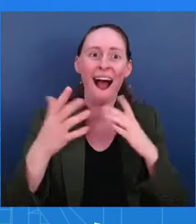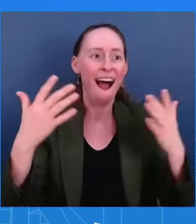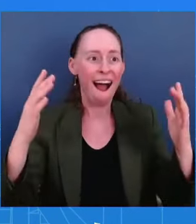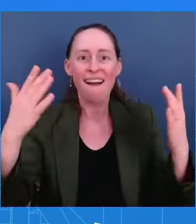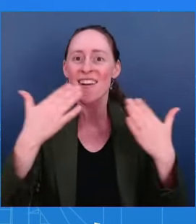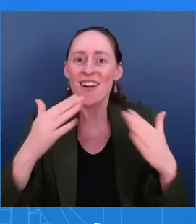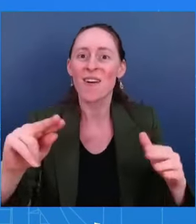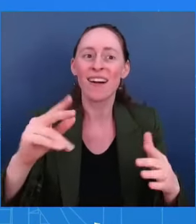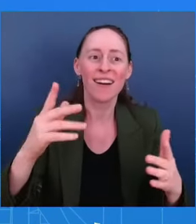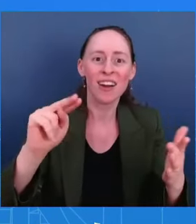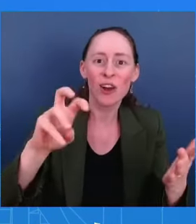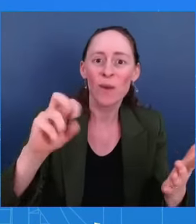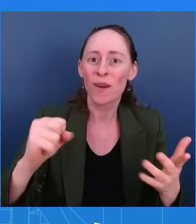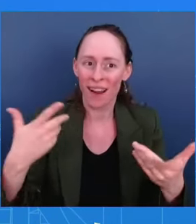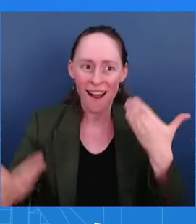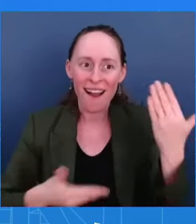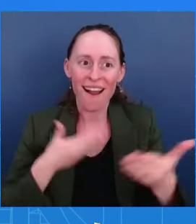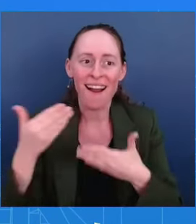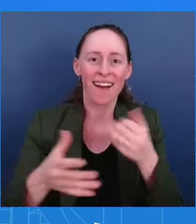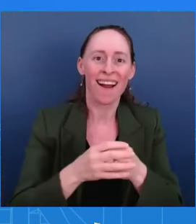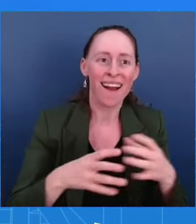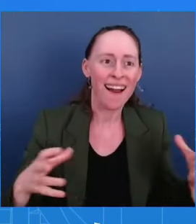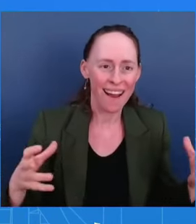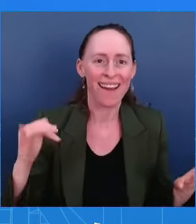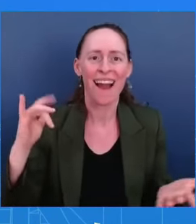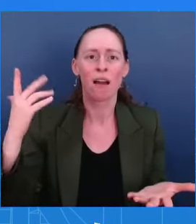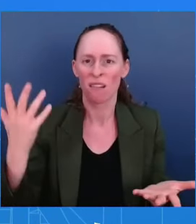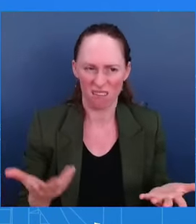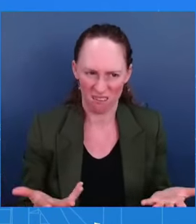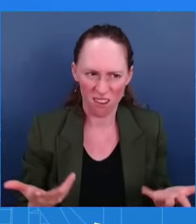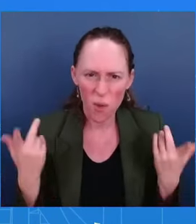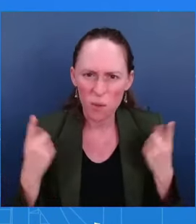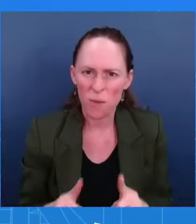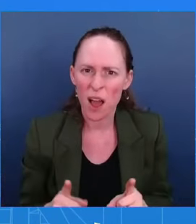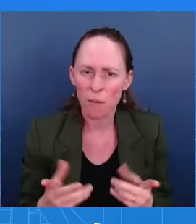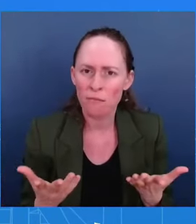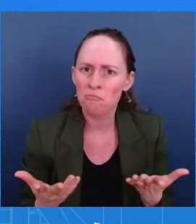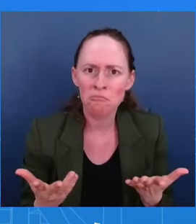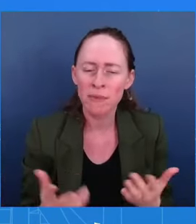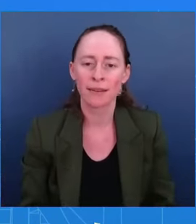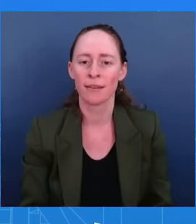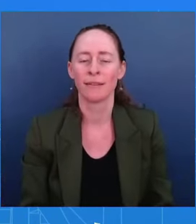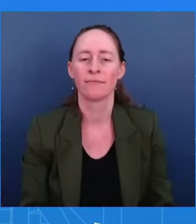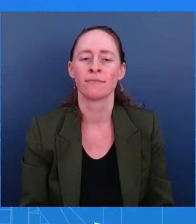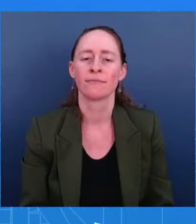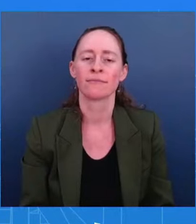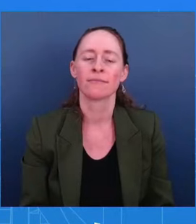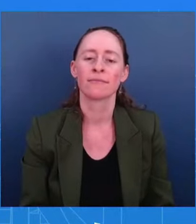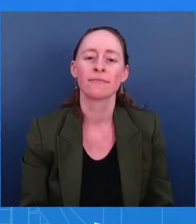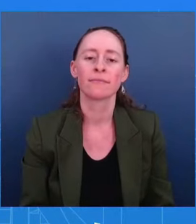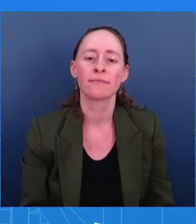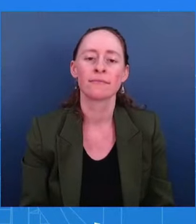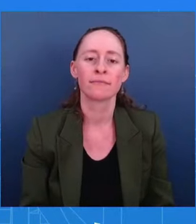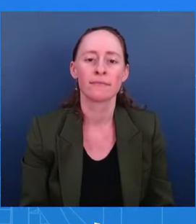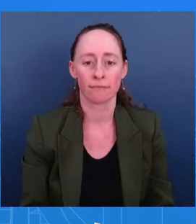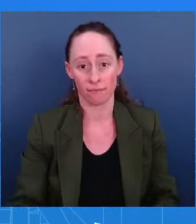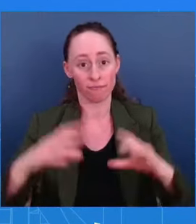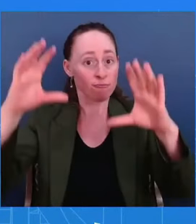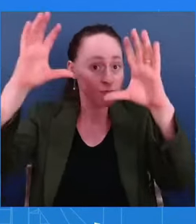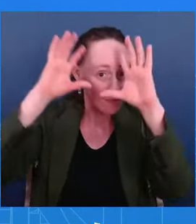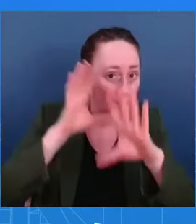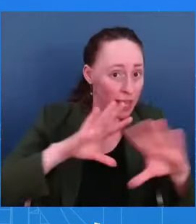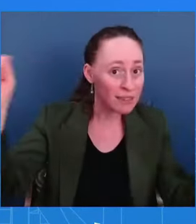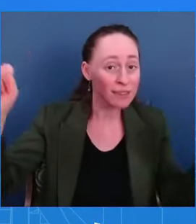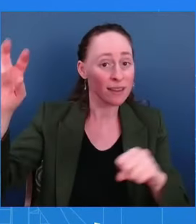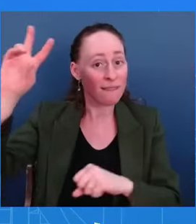And look, because of the strong recovery and the work that this President and this Vice President has been able to do